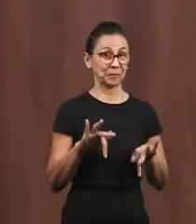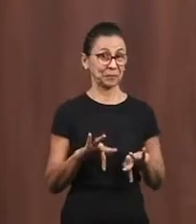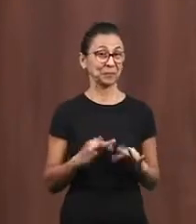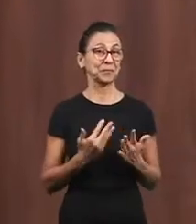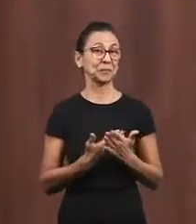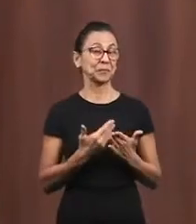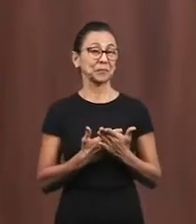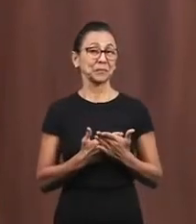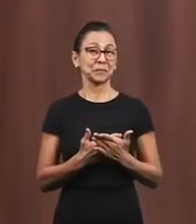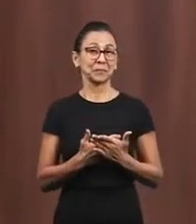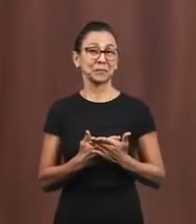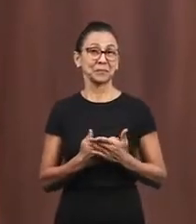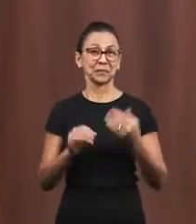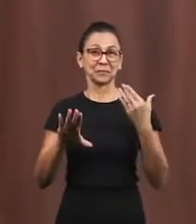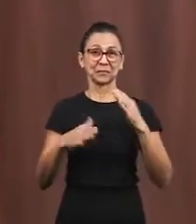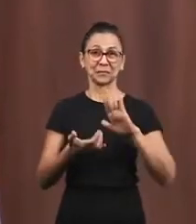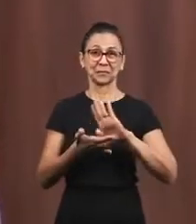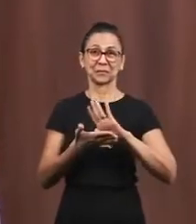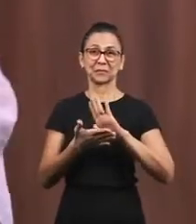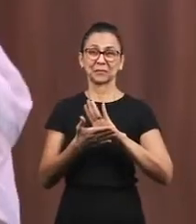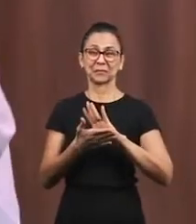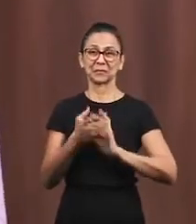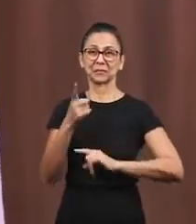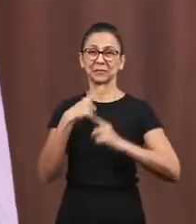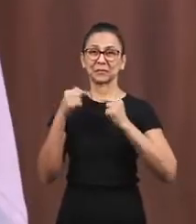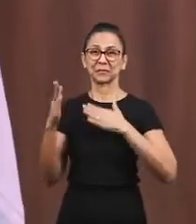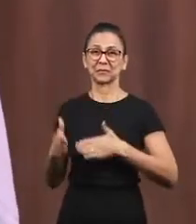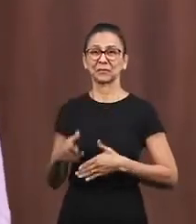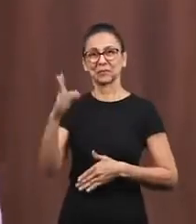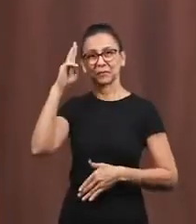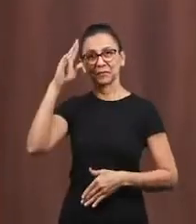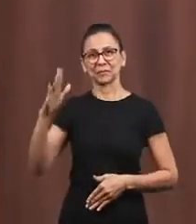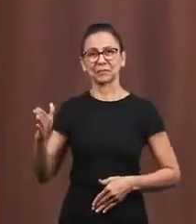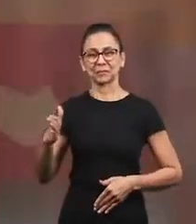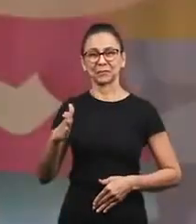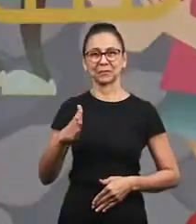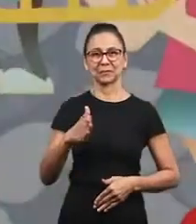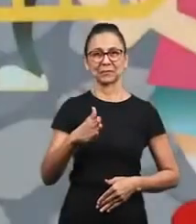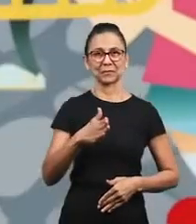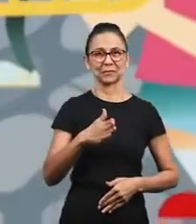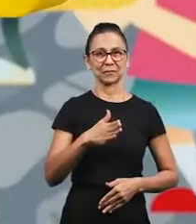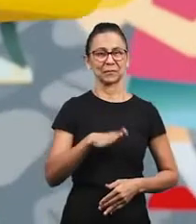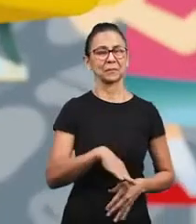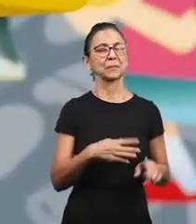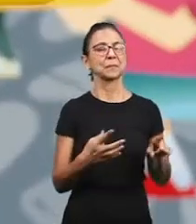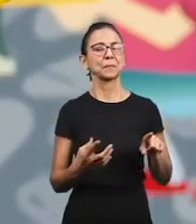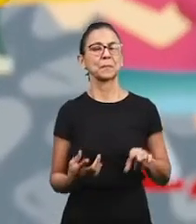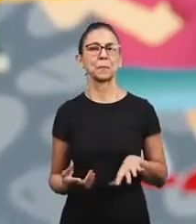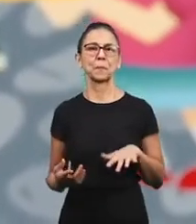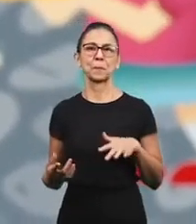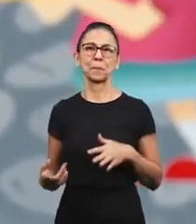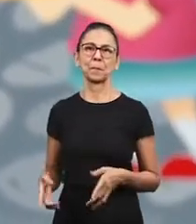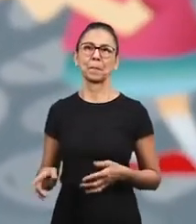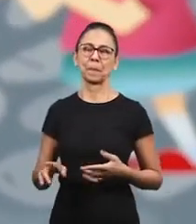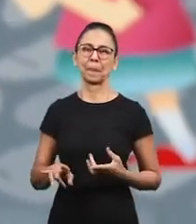celestial Jerusalem and we are going to end this class singing the song I want to be faithful to my Lord